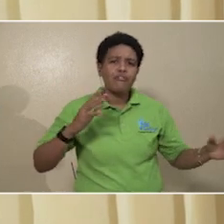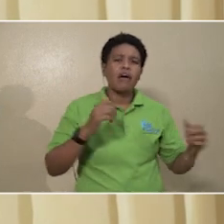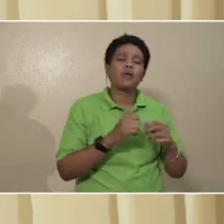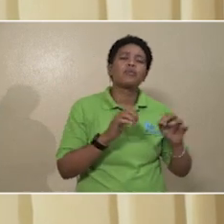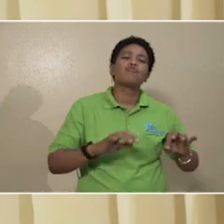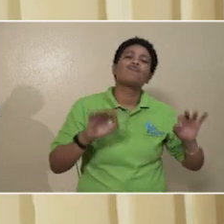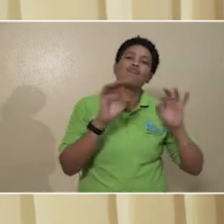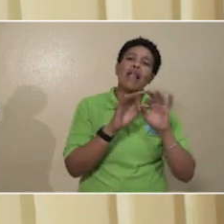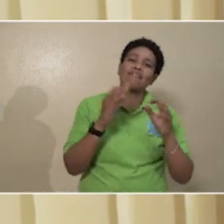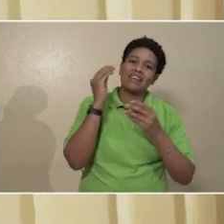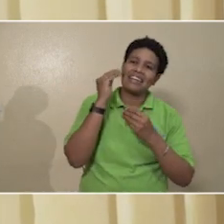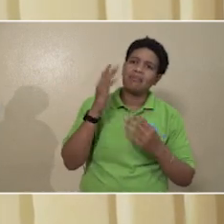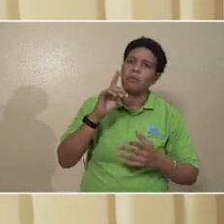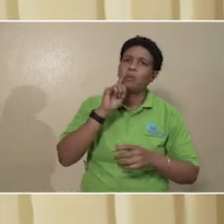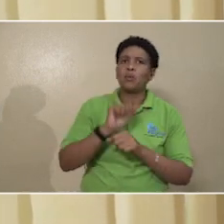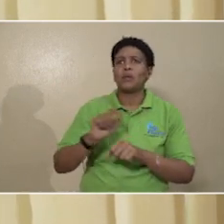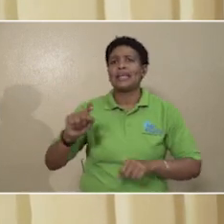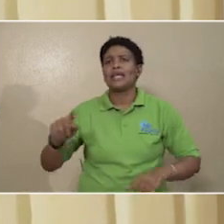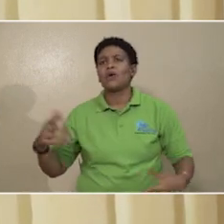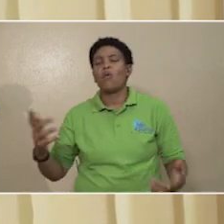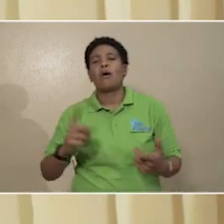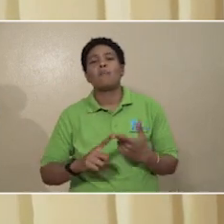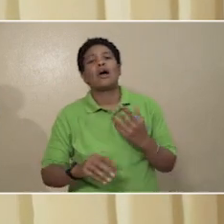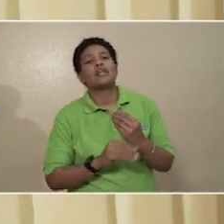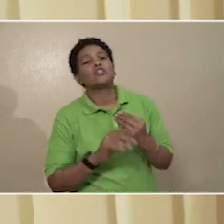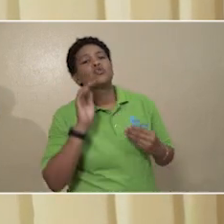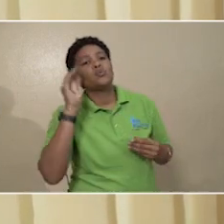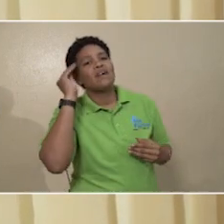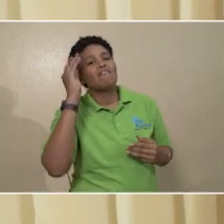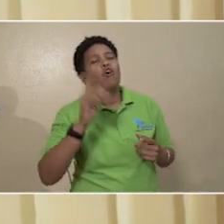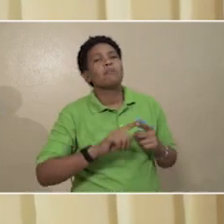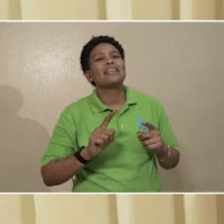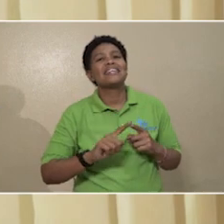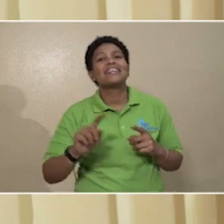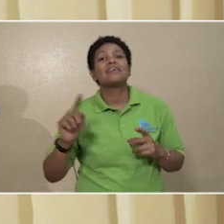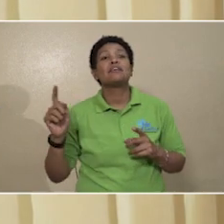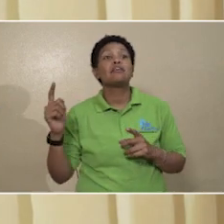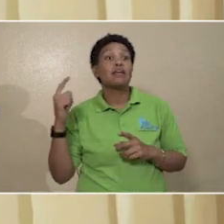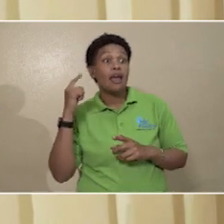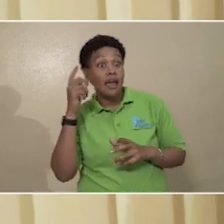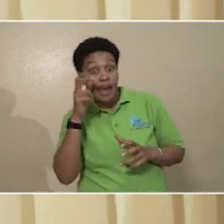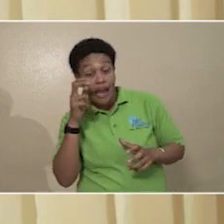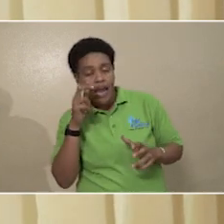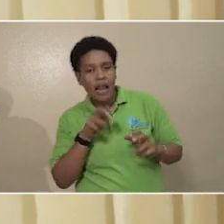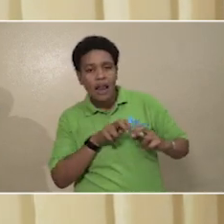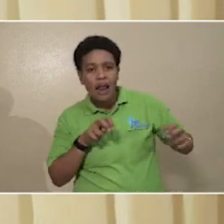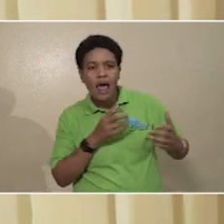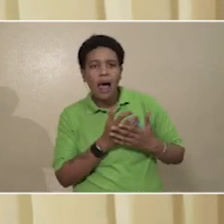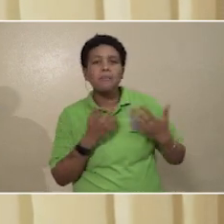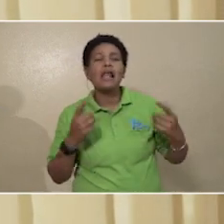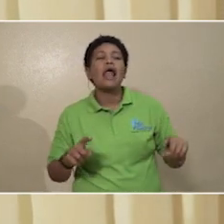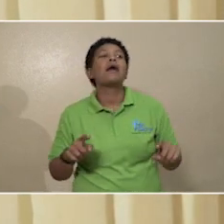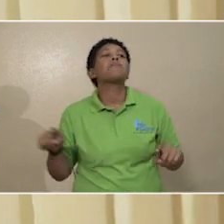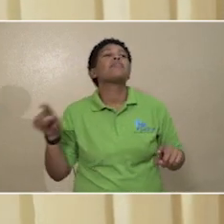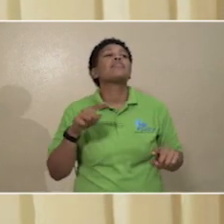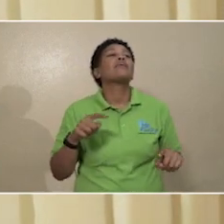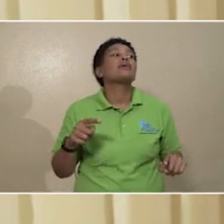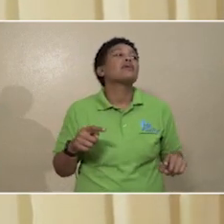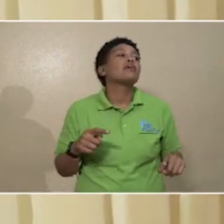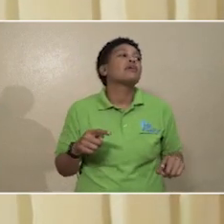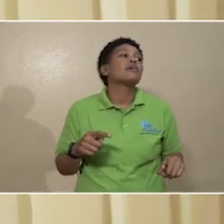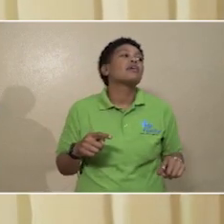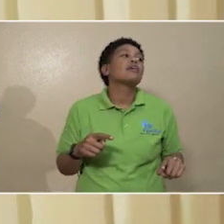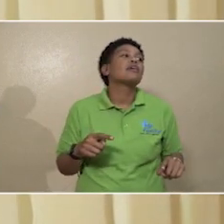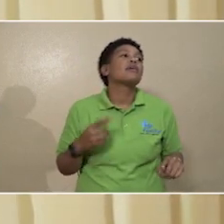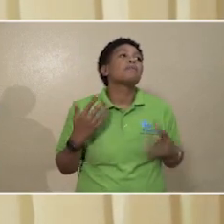relevant information as necessary and also to inform them of the date of the hearing of the appeal and that they may